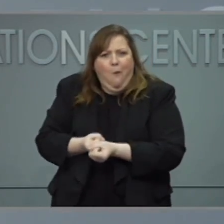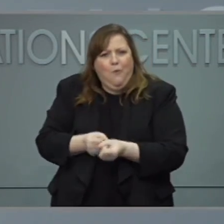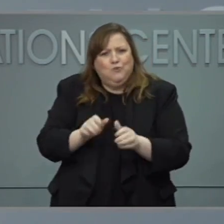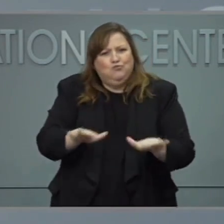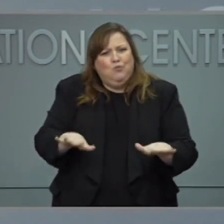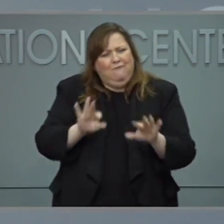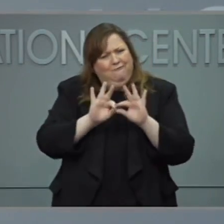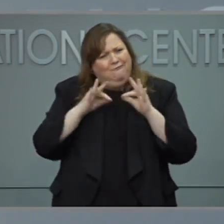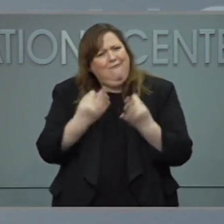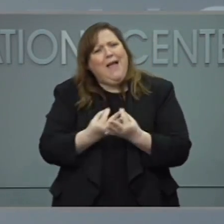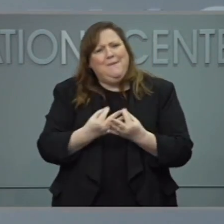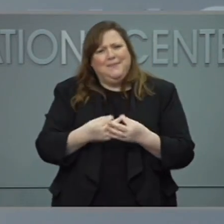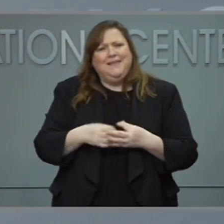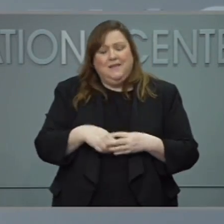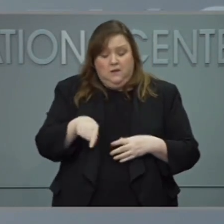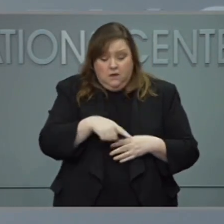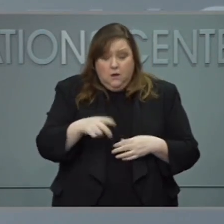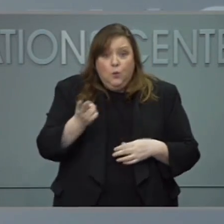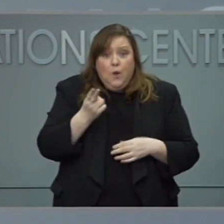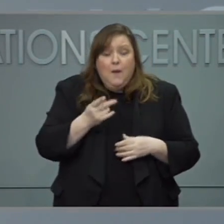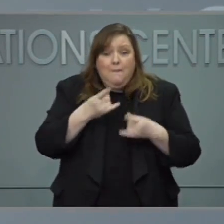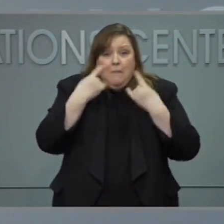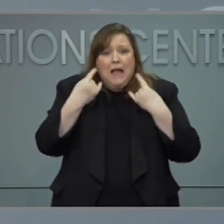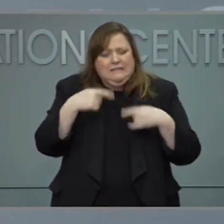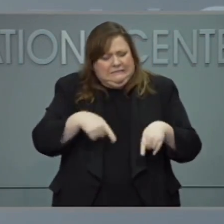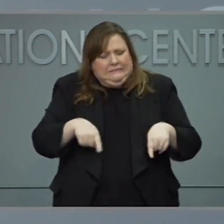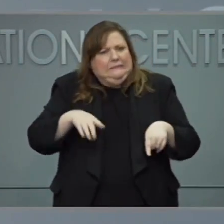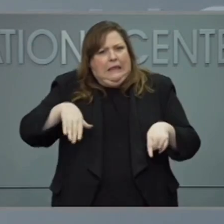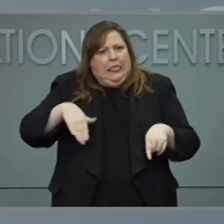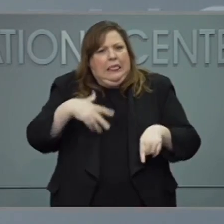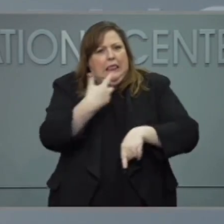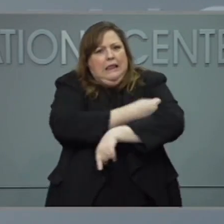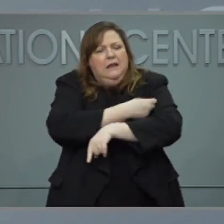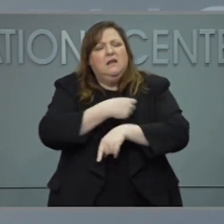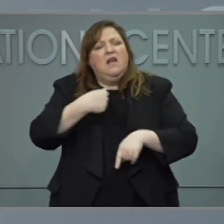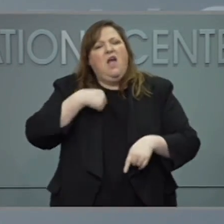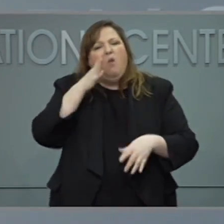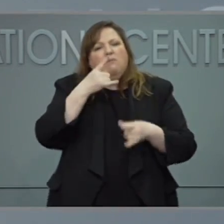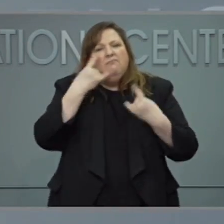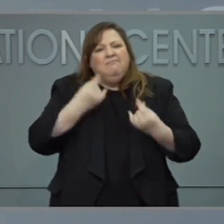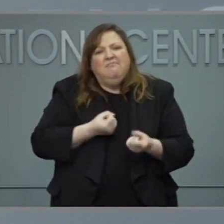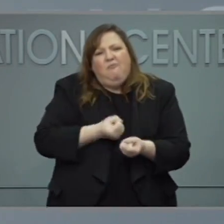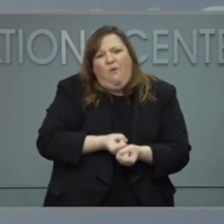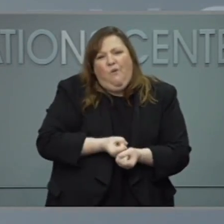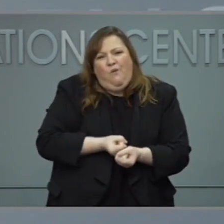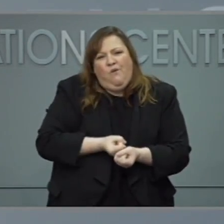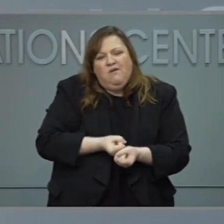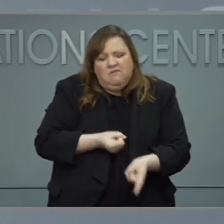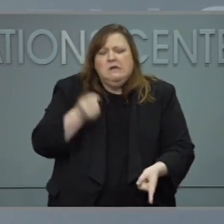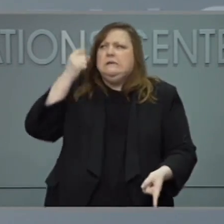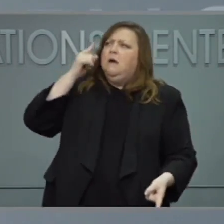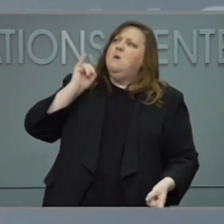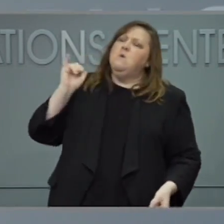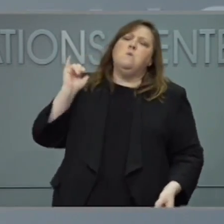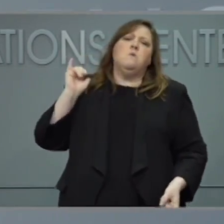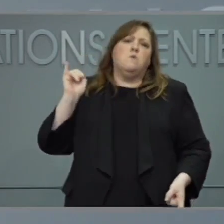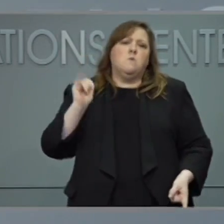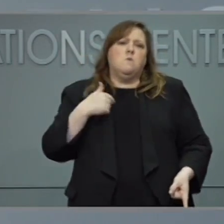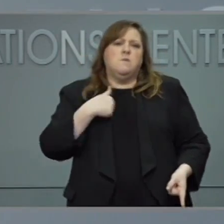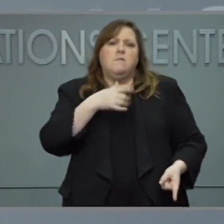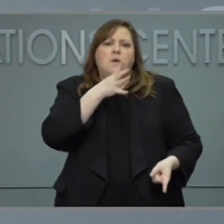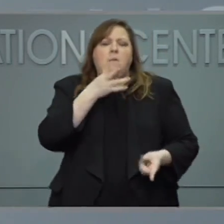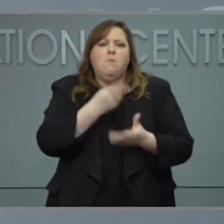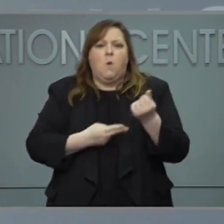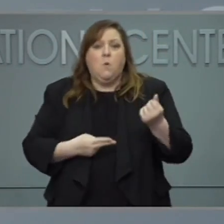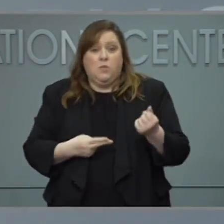they can understand that they are where they are wearing masks because they are still unvaccinated. I think they're going to be a lot of settings, which I'm excited to no longer